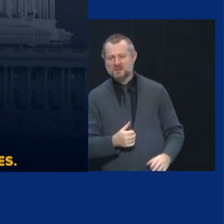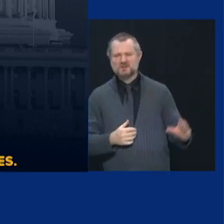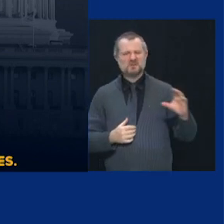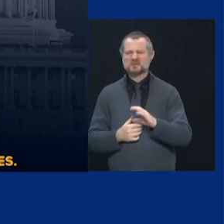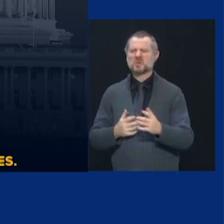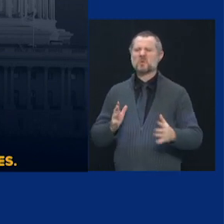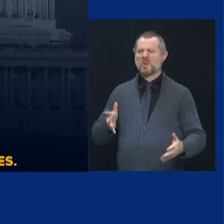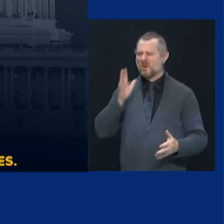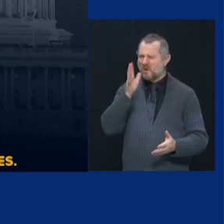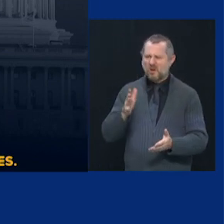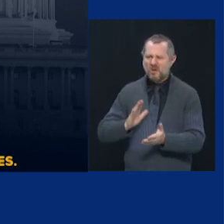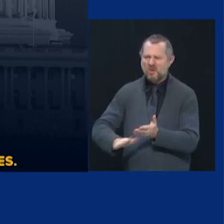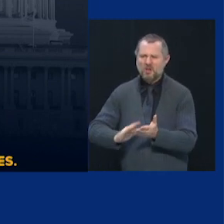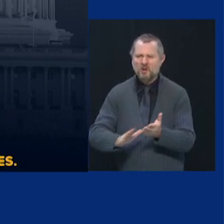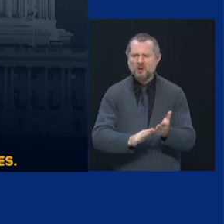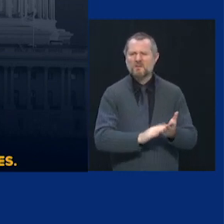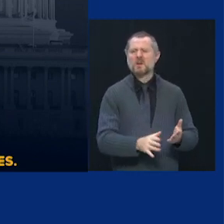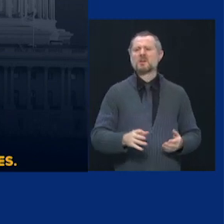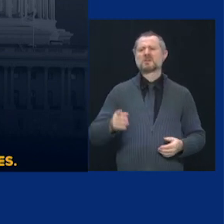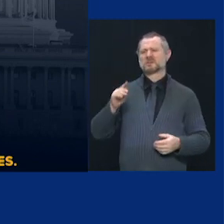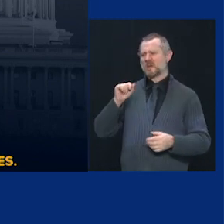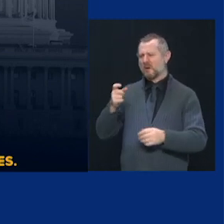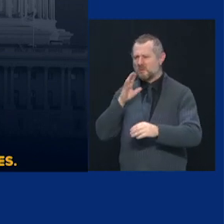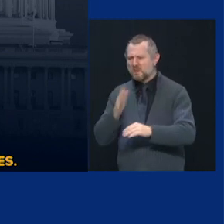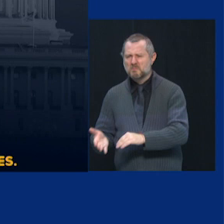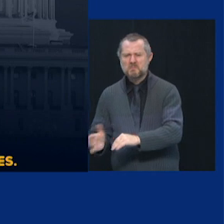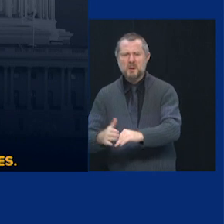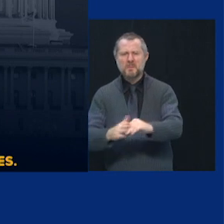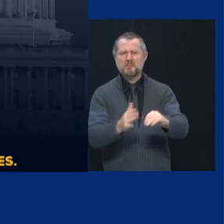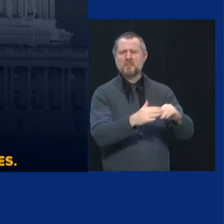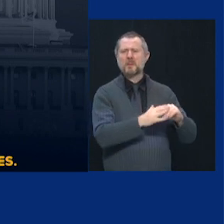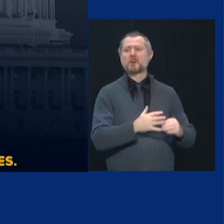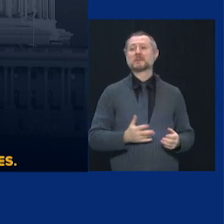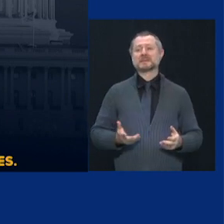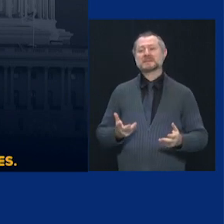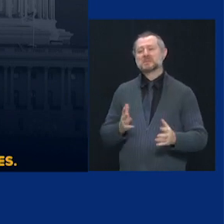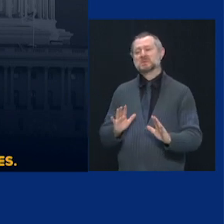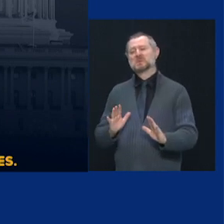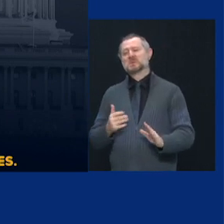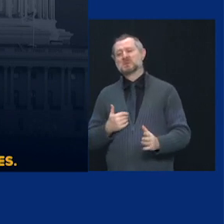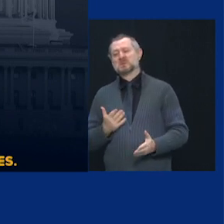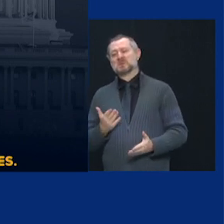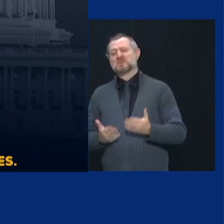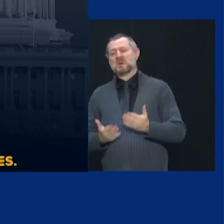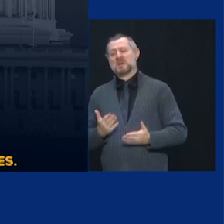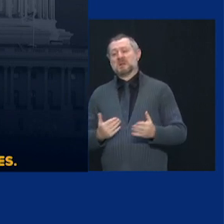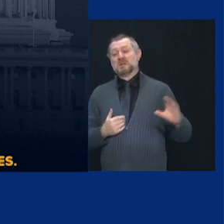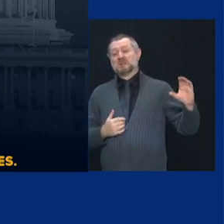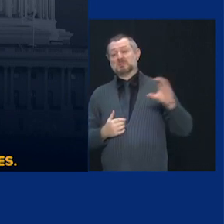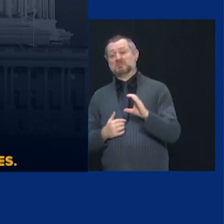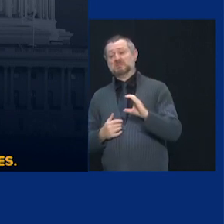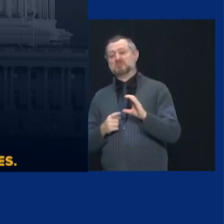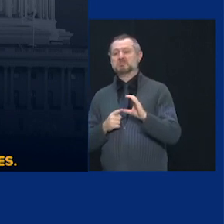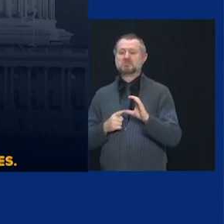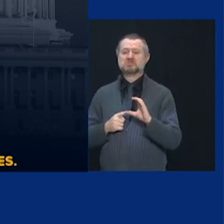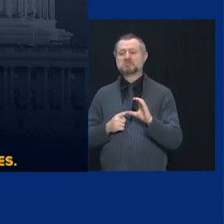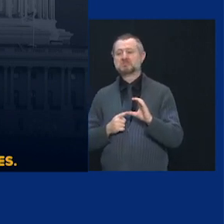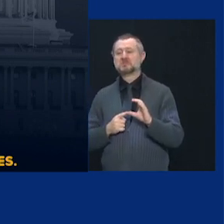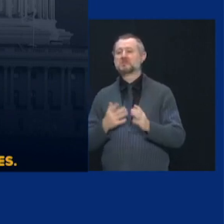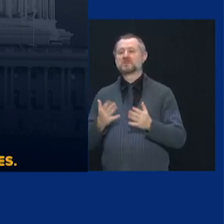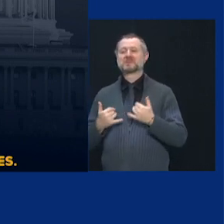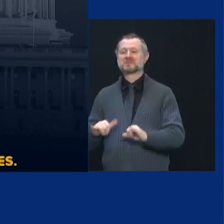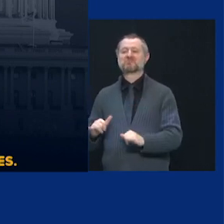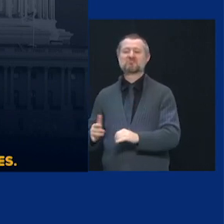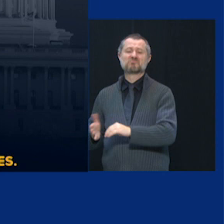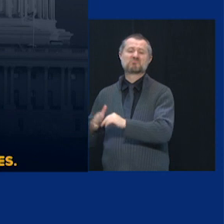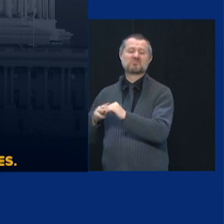You probably will see tax increases in any event. Pardon my skepticism about Washington. But